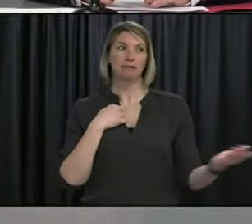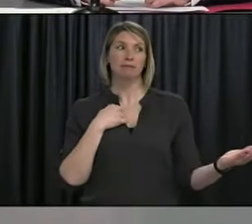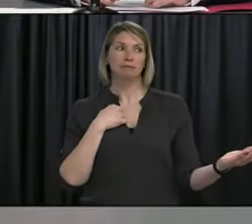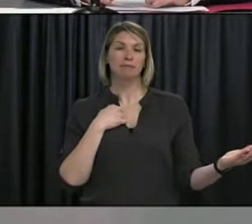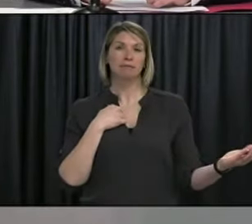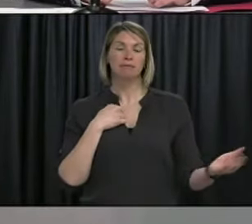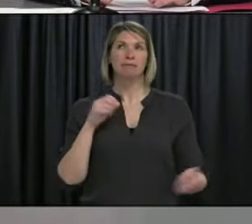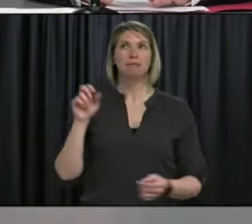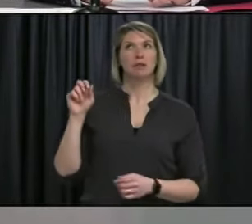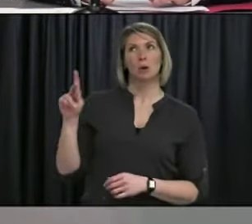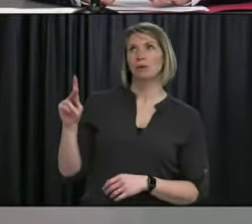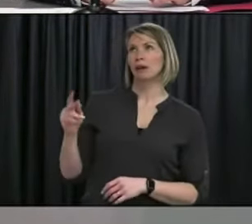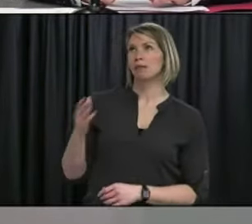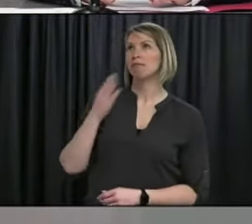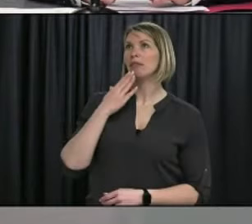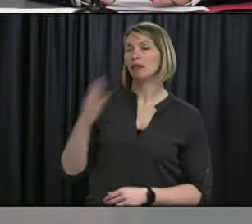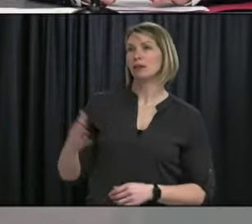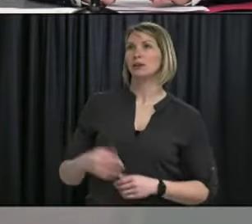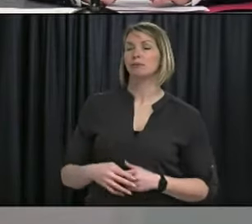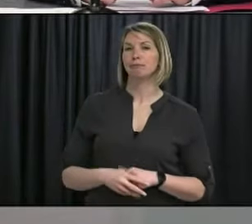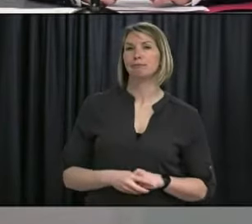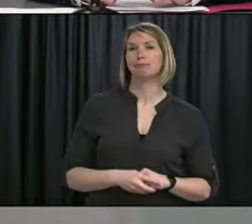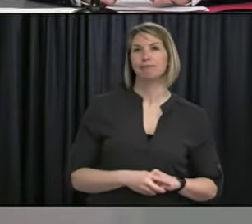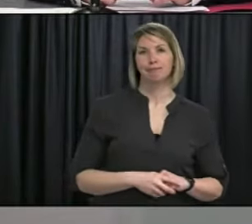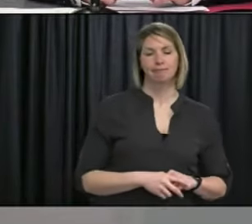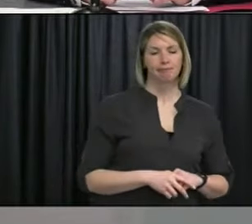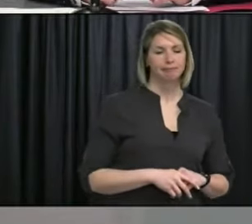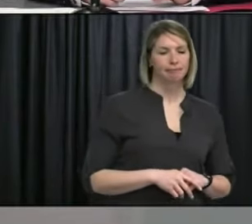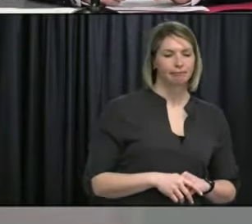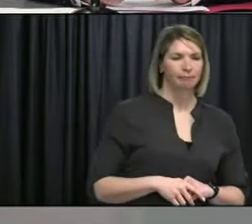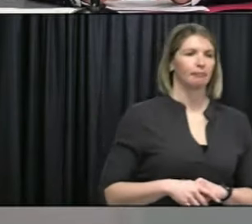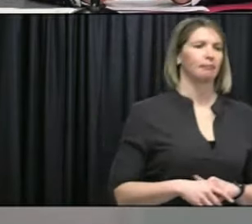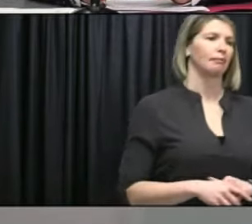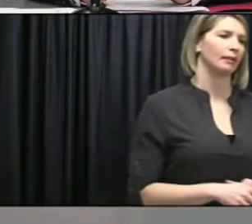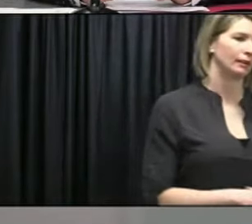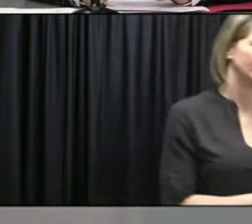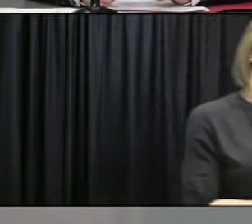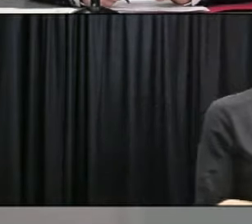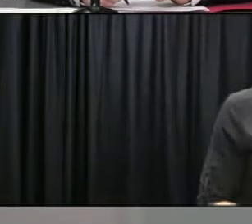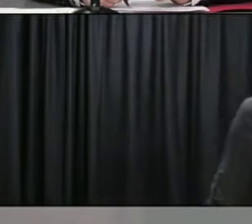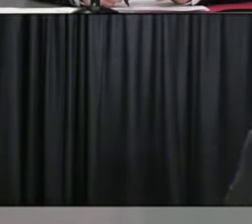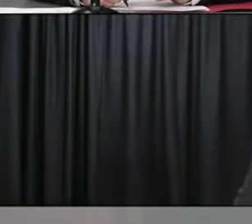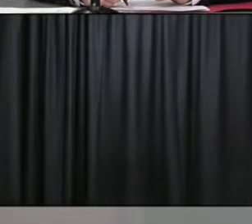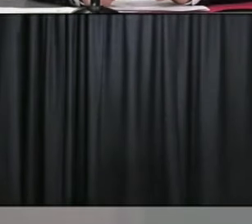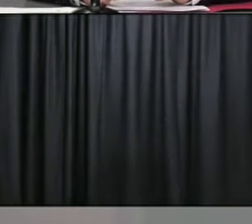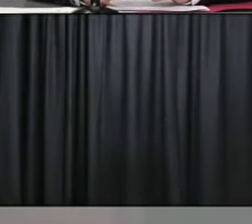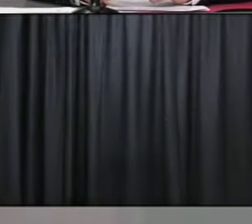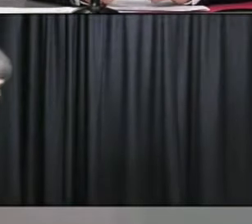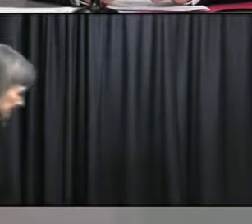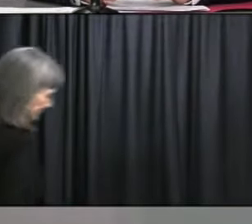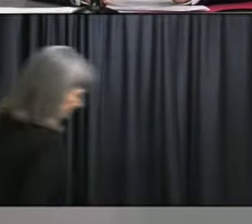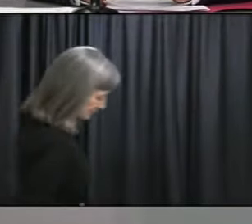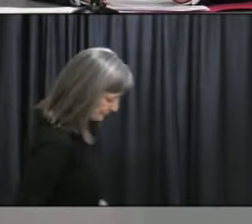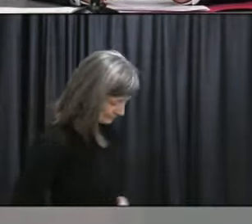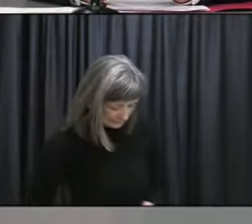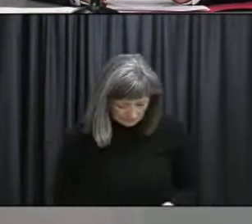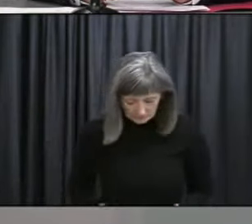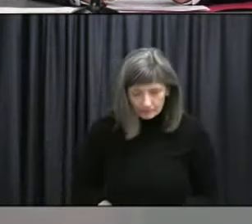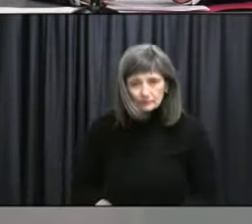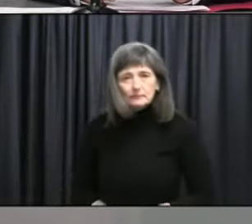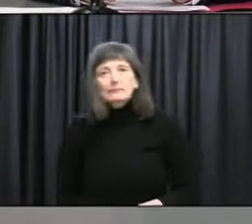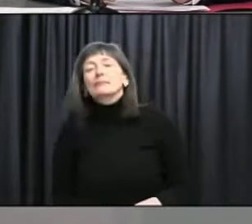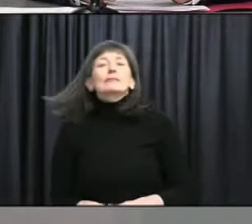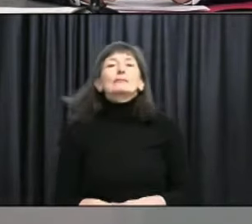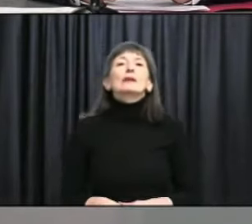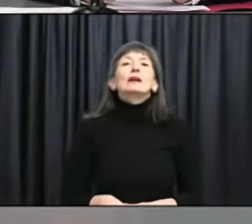Okay. Thank you. Our next questions are from Richard Duggan with VOCM. Please go ahead. Uh,